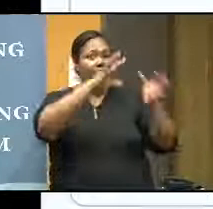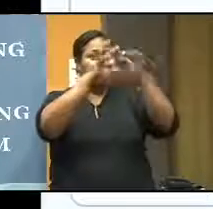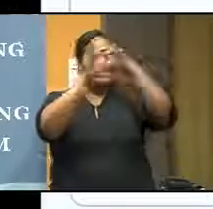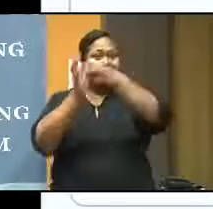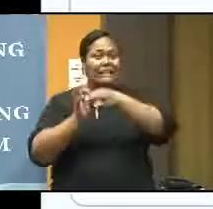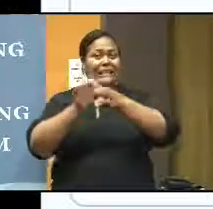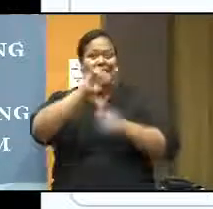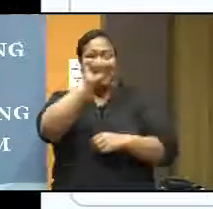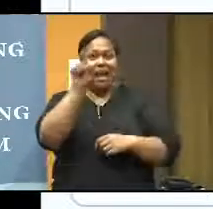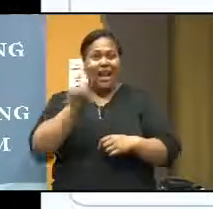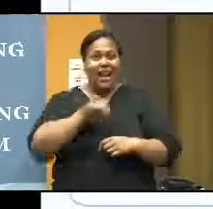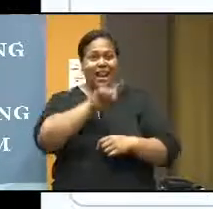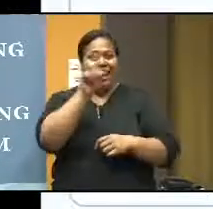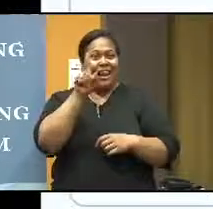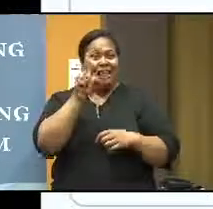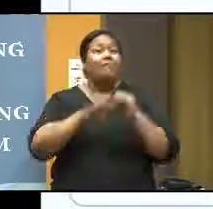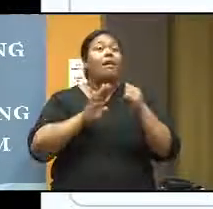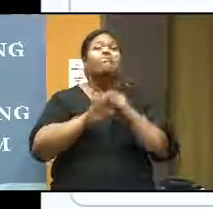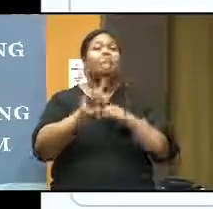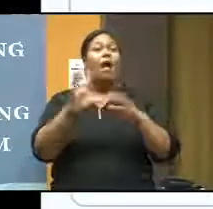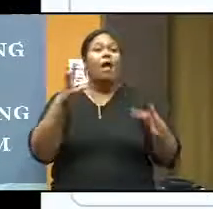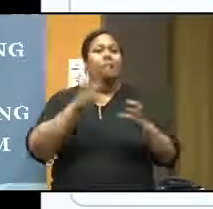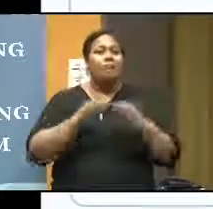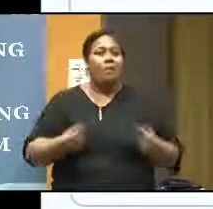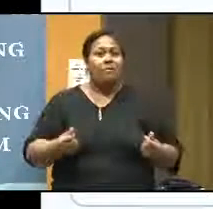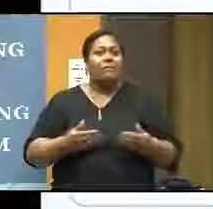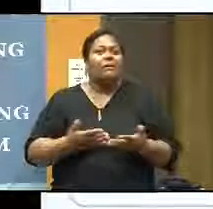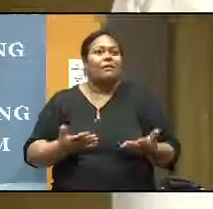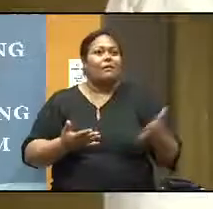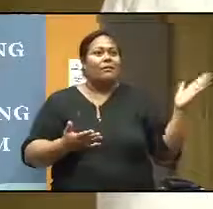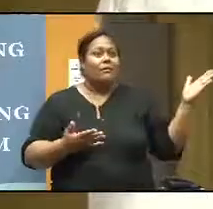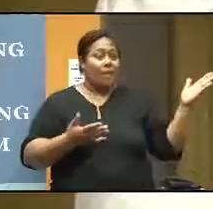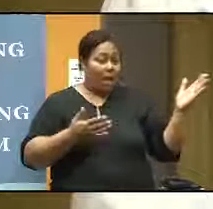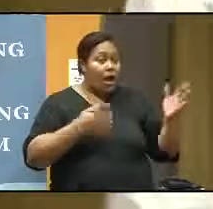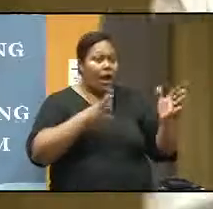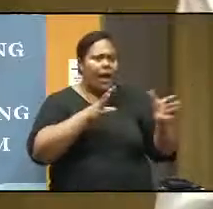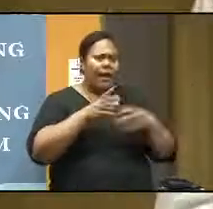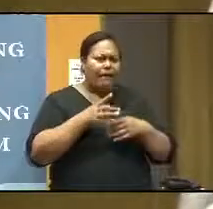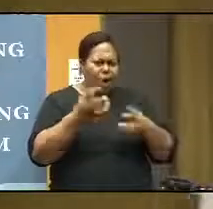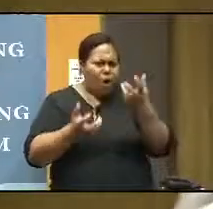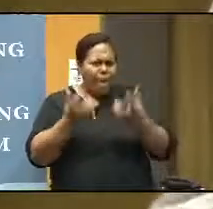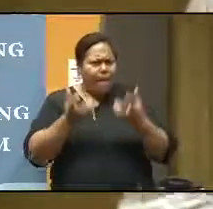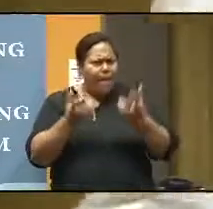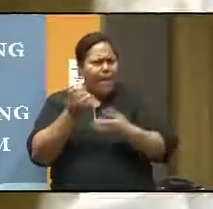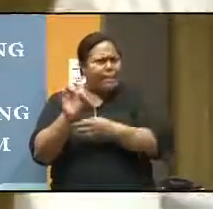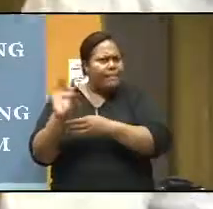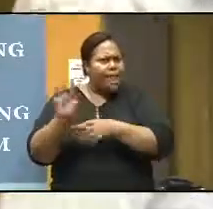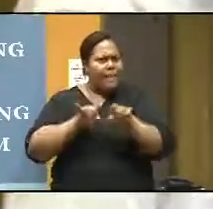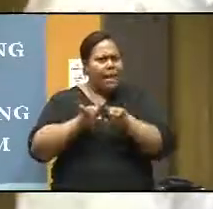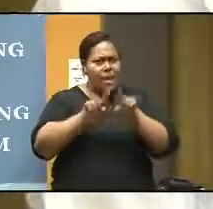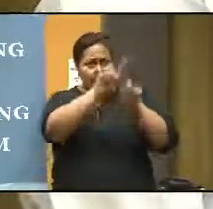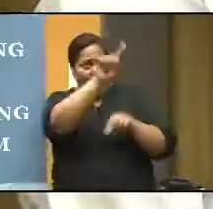a solution. If I compare this independent learning cycle, I find that it is very consistent